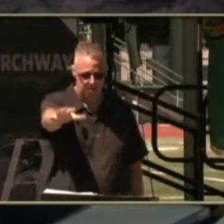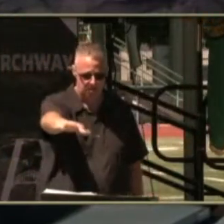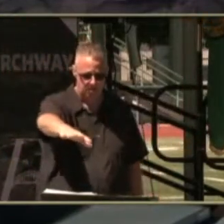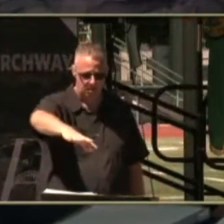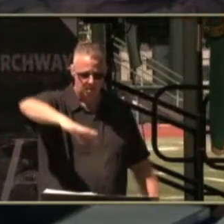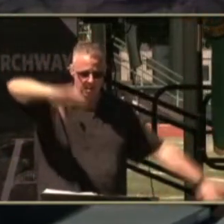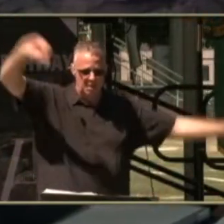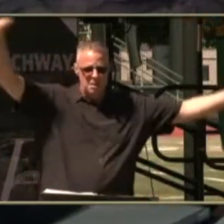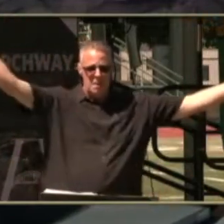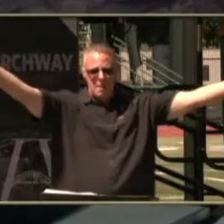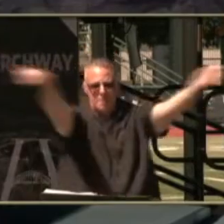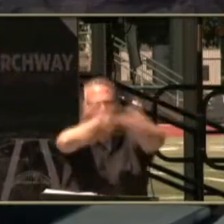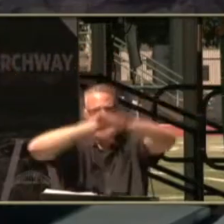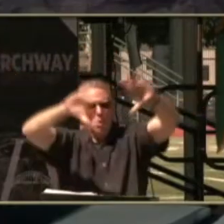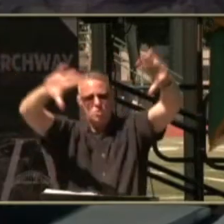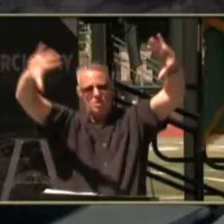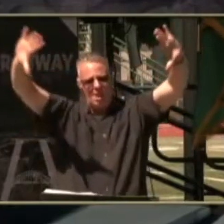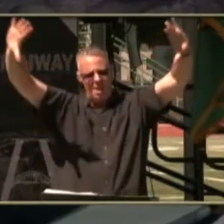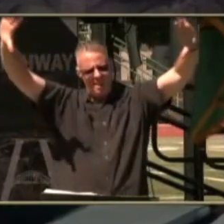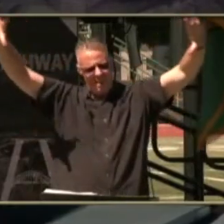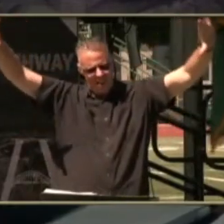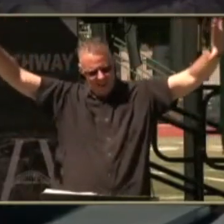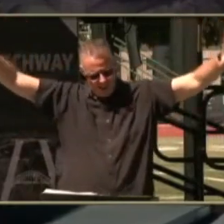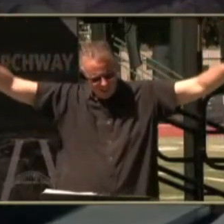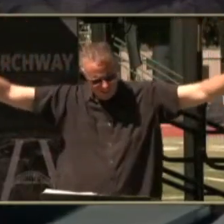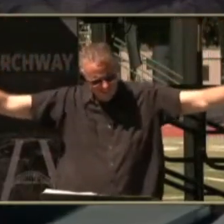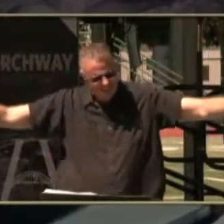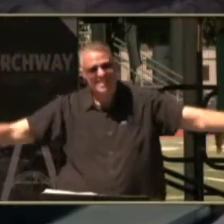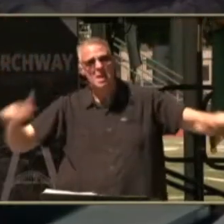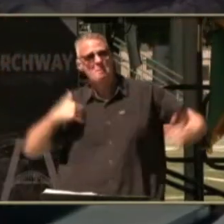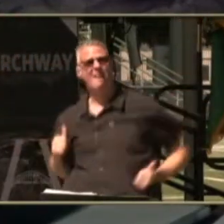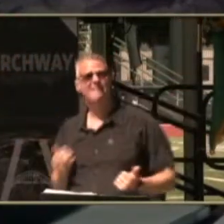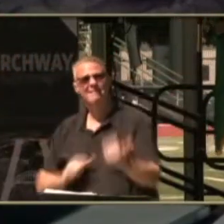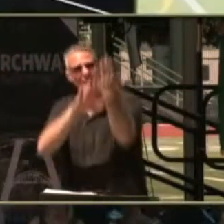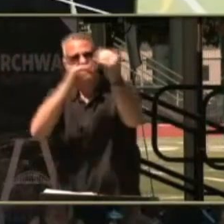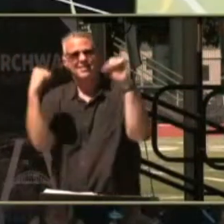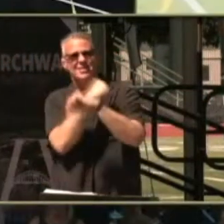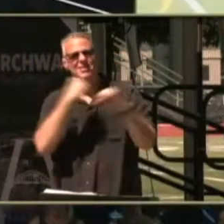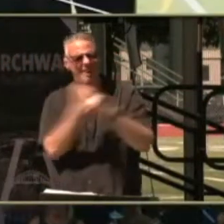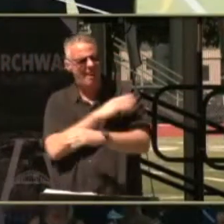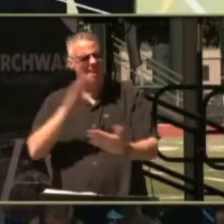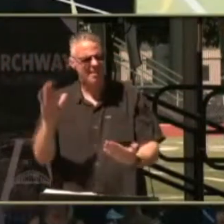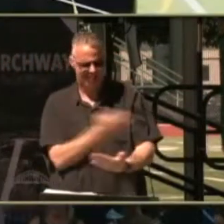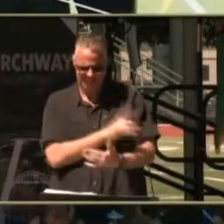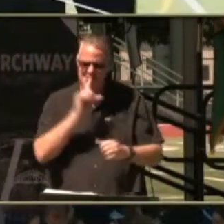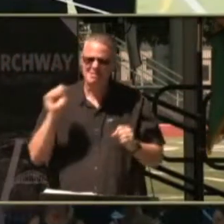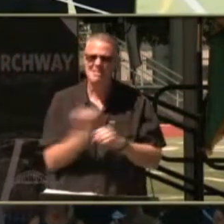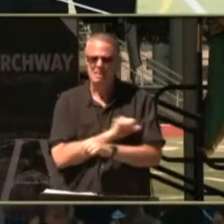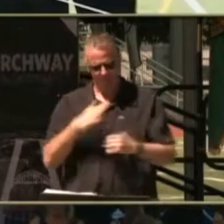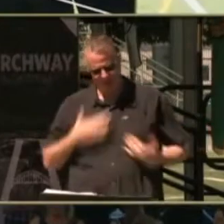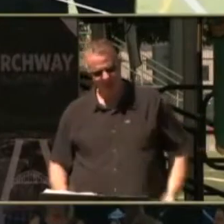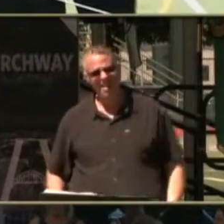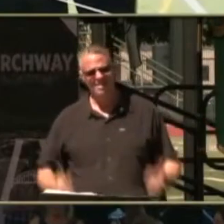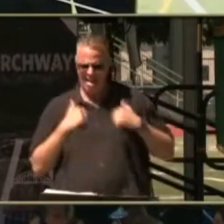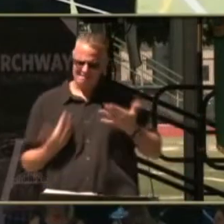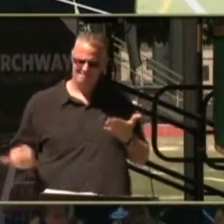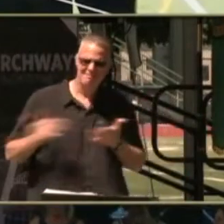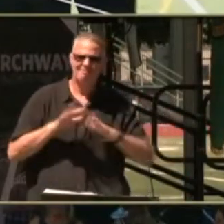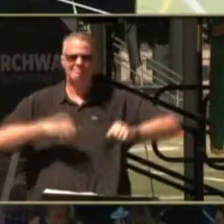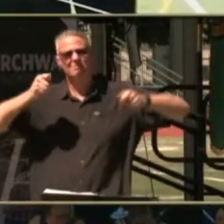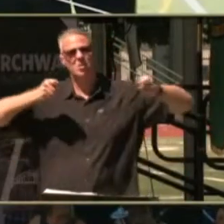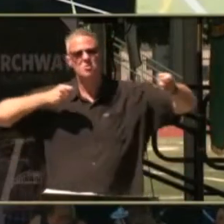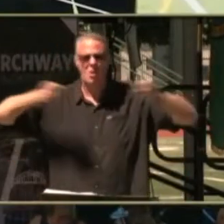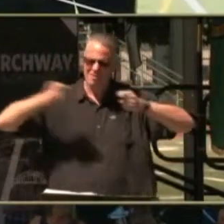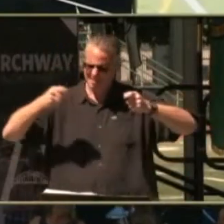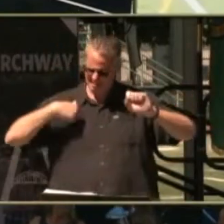But I can make an explosion This is my fight song Take back my life